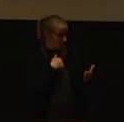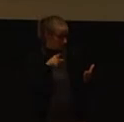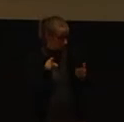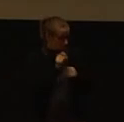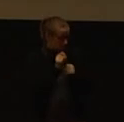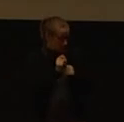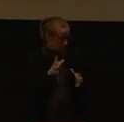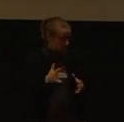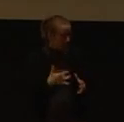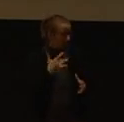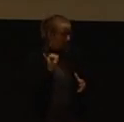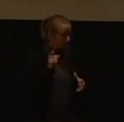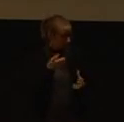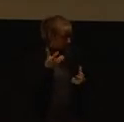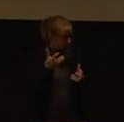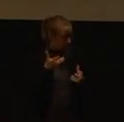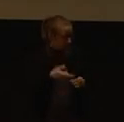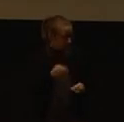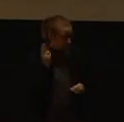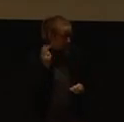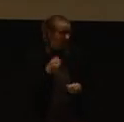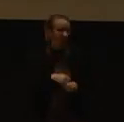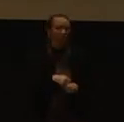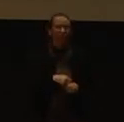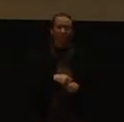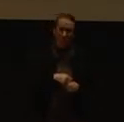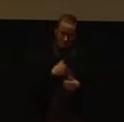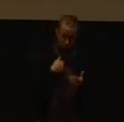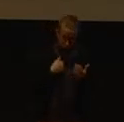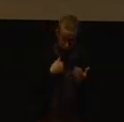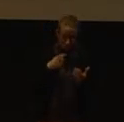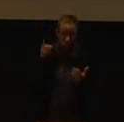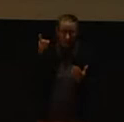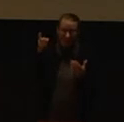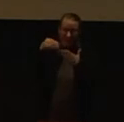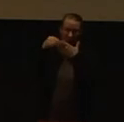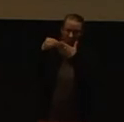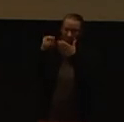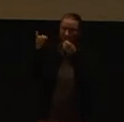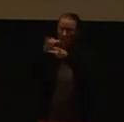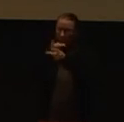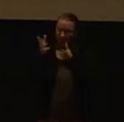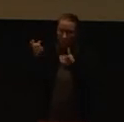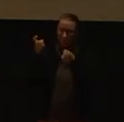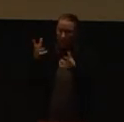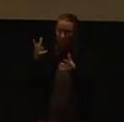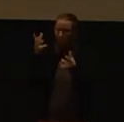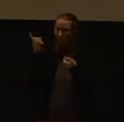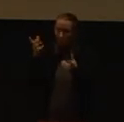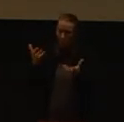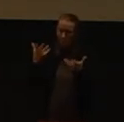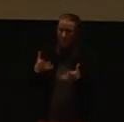a resignation letter. By the time it gets to me, the team leads, supervisors, manager, and director have all read it and concur.